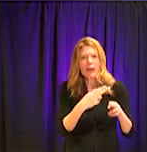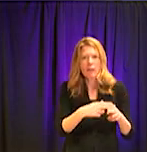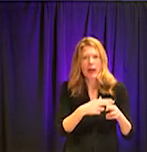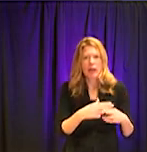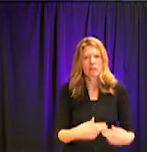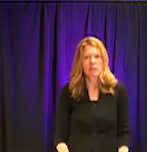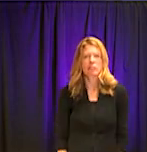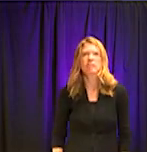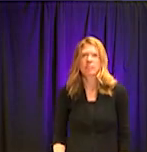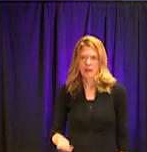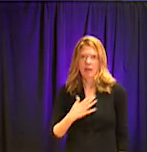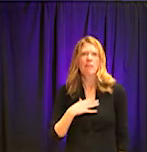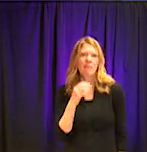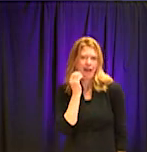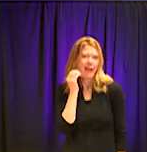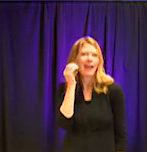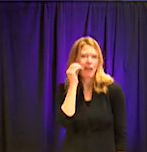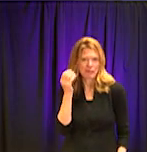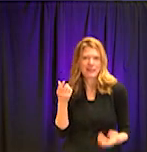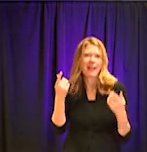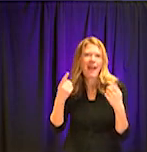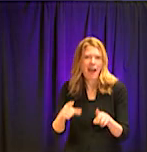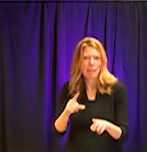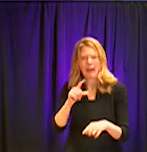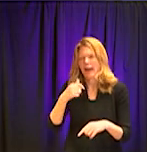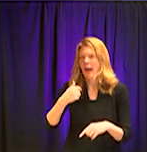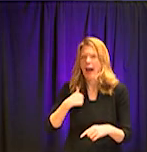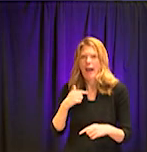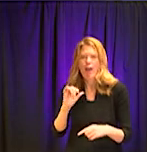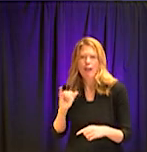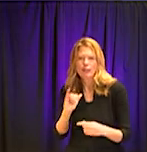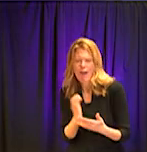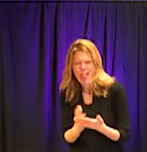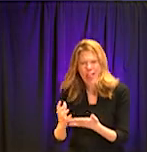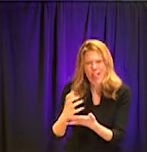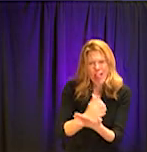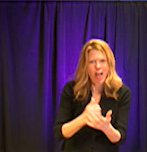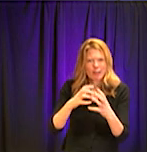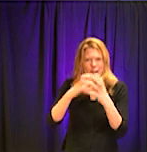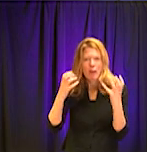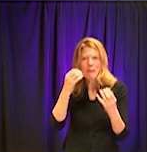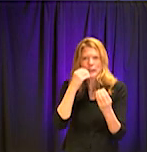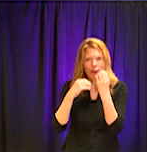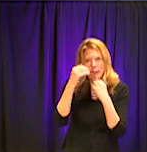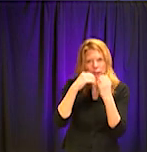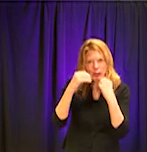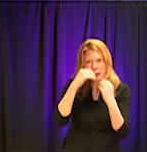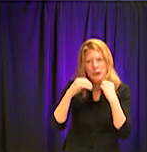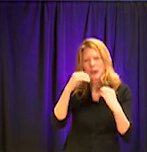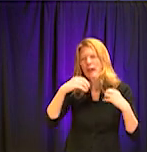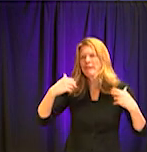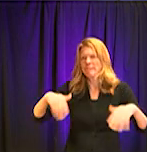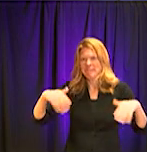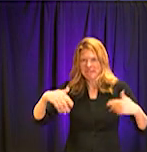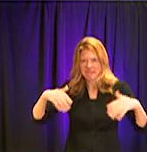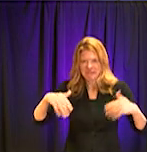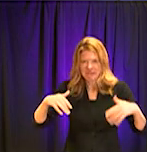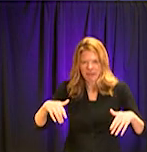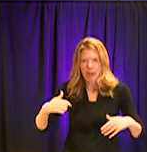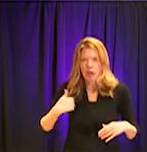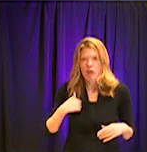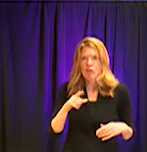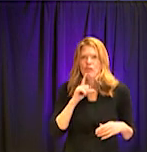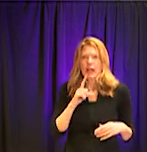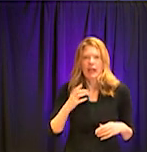started at my place after all that big grocery shopping. Right. It was like I ate all my supplies. Now you got this refrigerator and